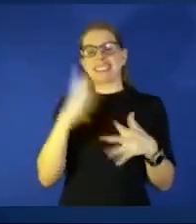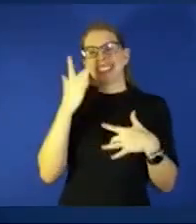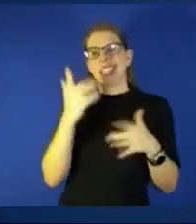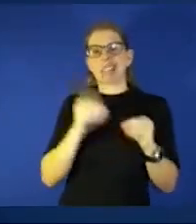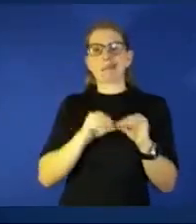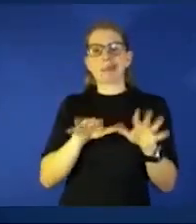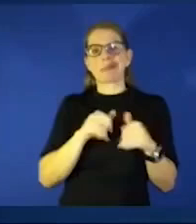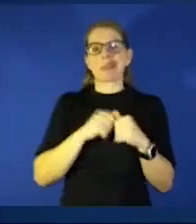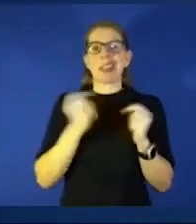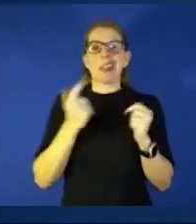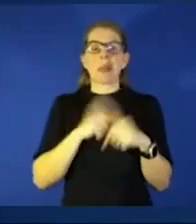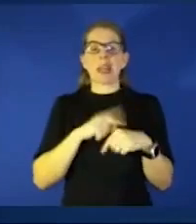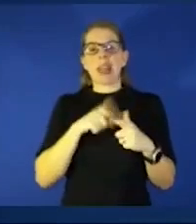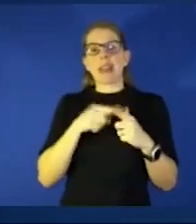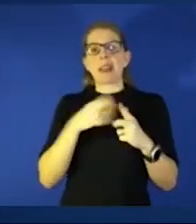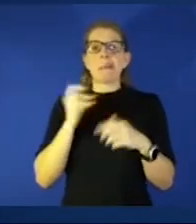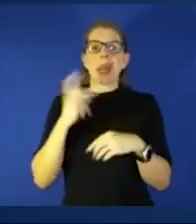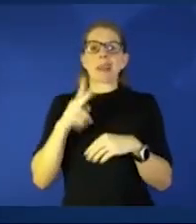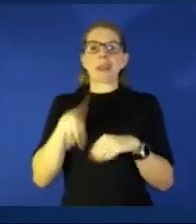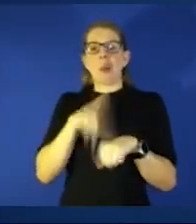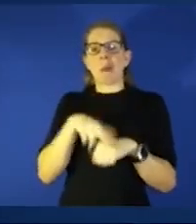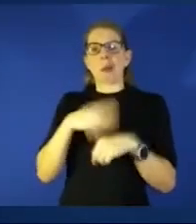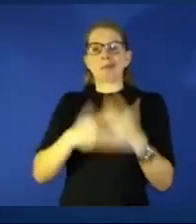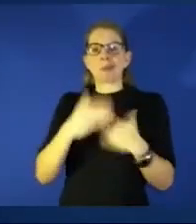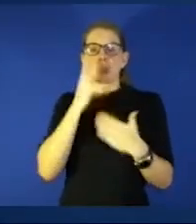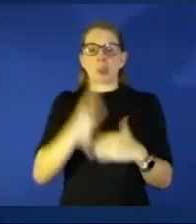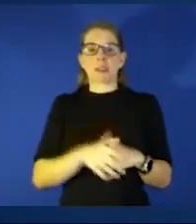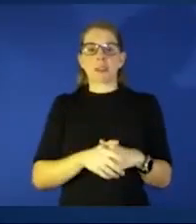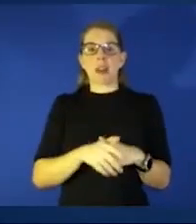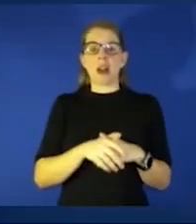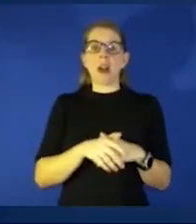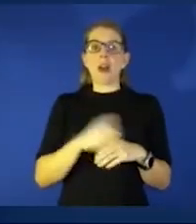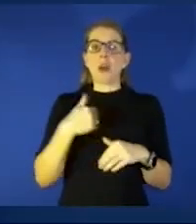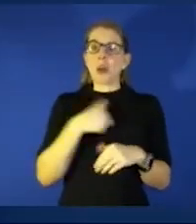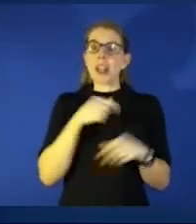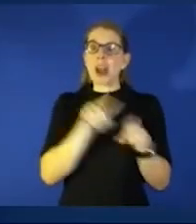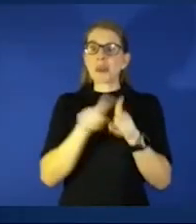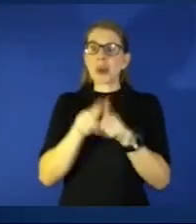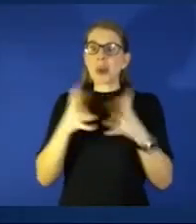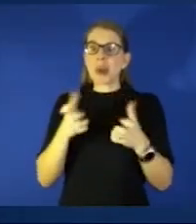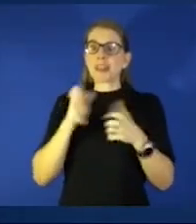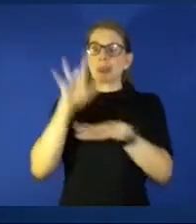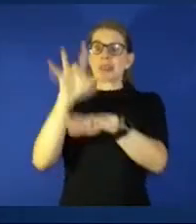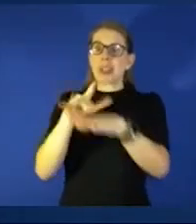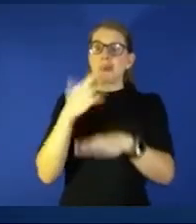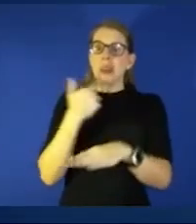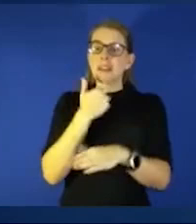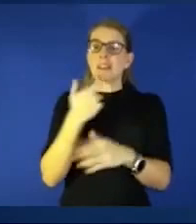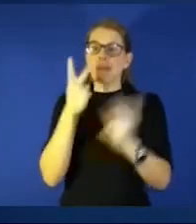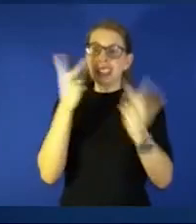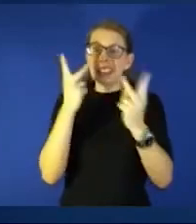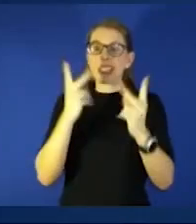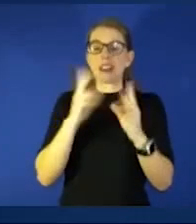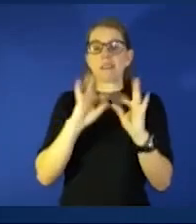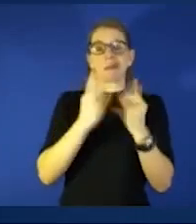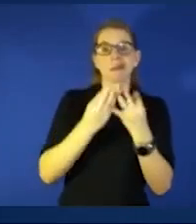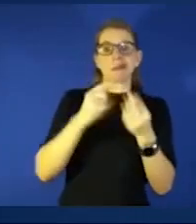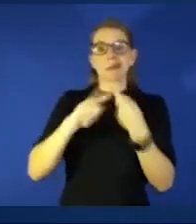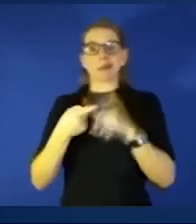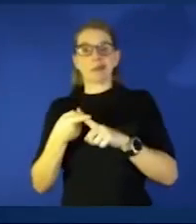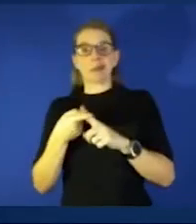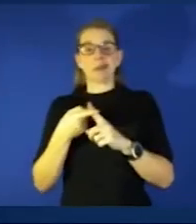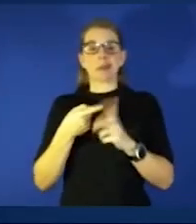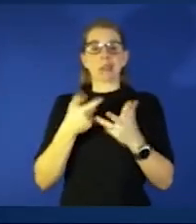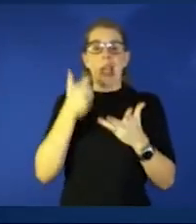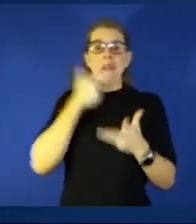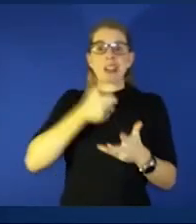normal lives and you know we also want to go out to restaurants and go see our friends and our families and day in and day out we're